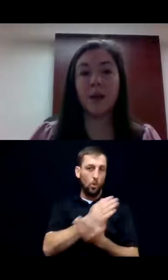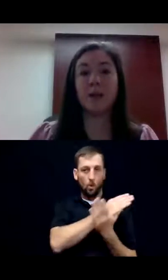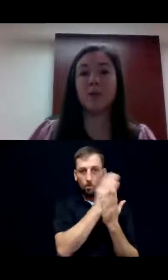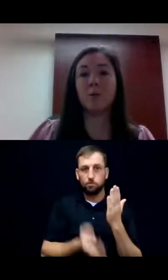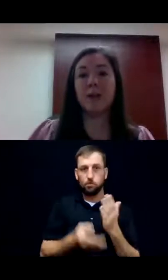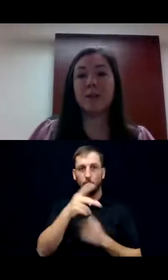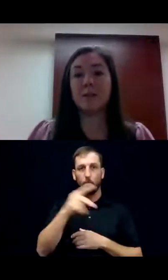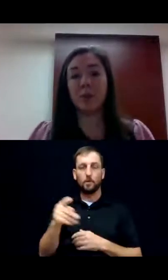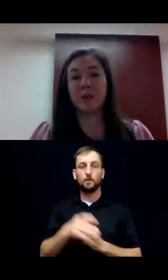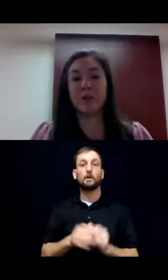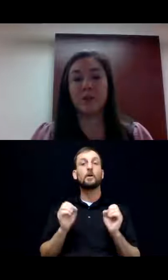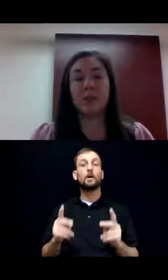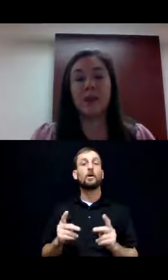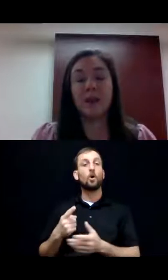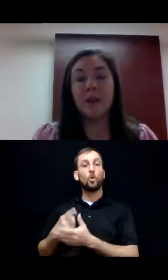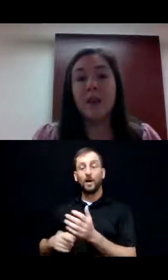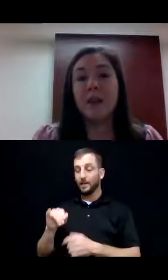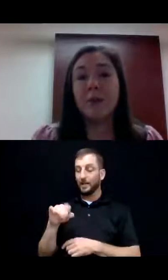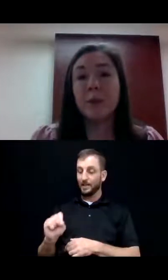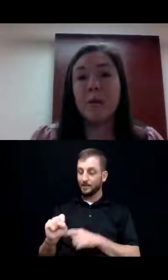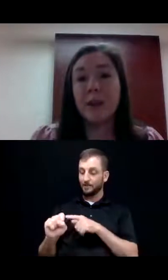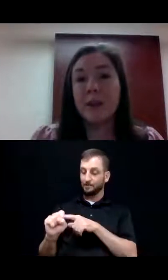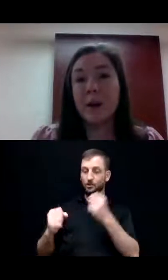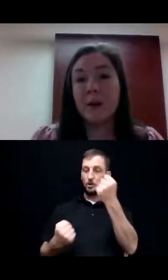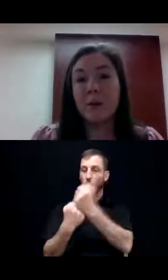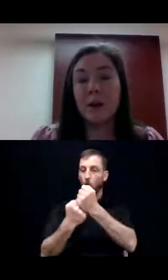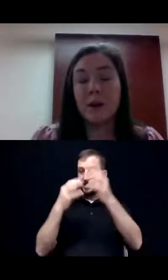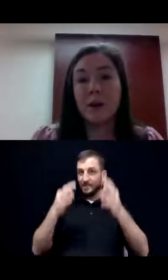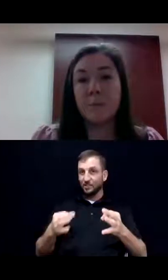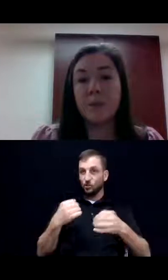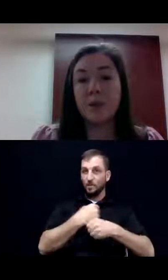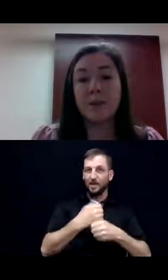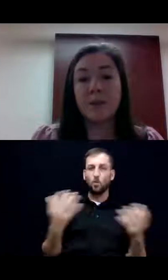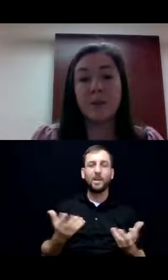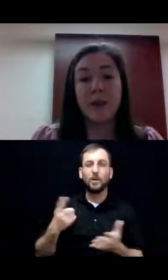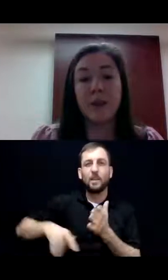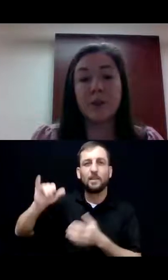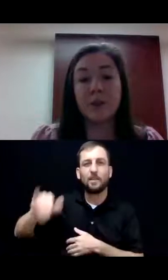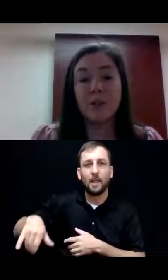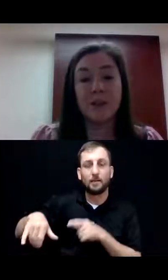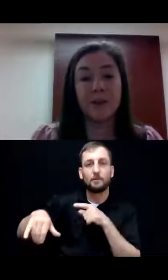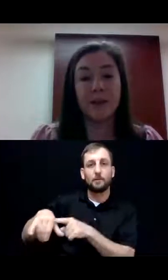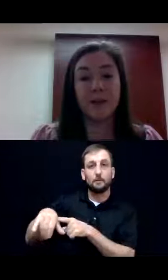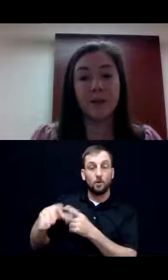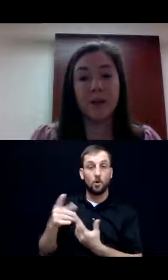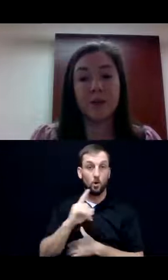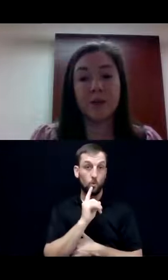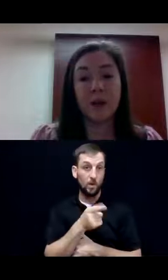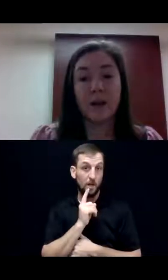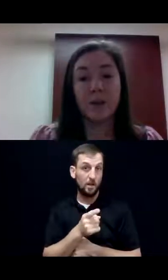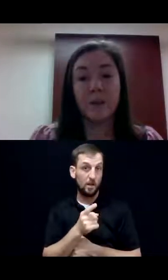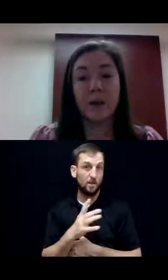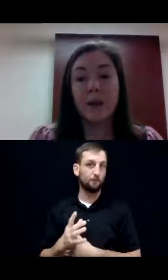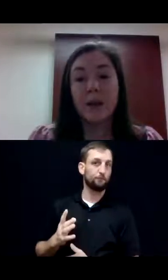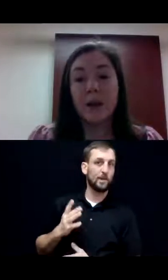Okay, so what is supported decision making? If you really think about supported decision making, it's really just a fancy way to